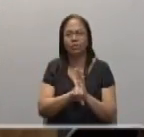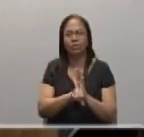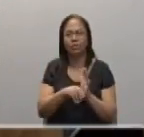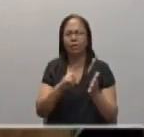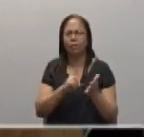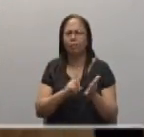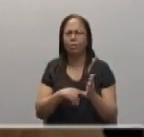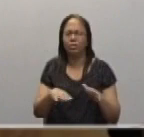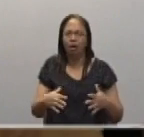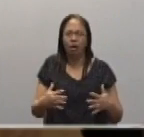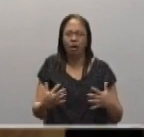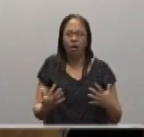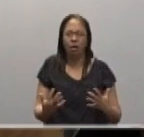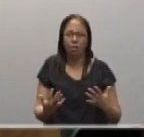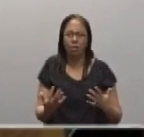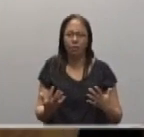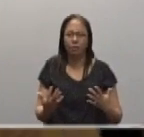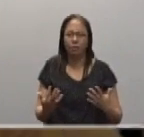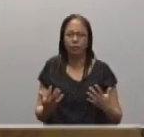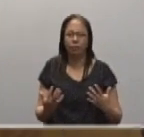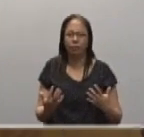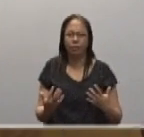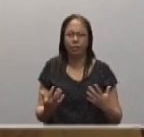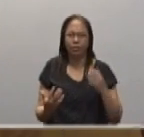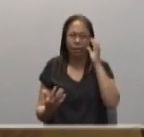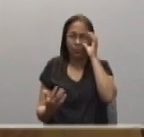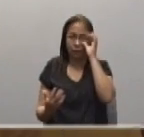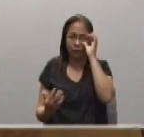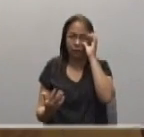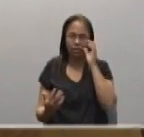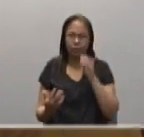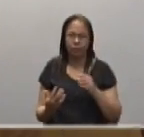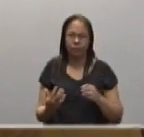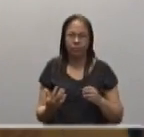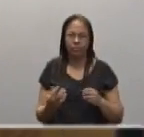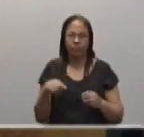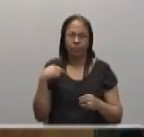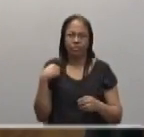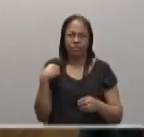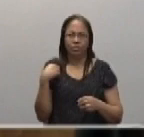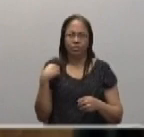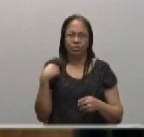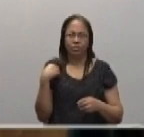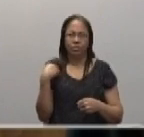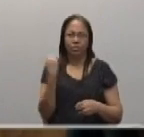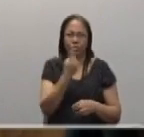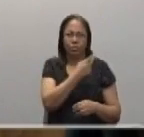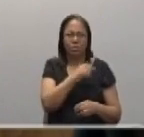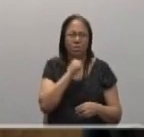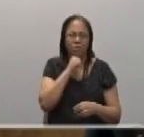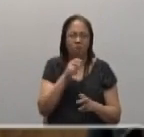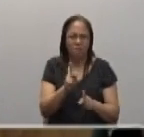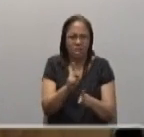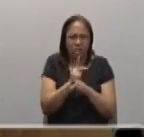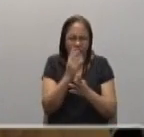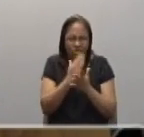not in a way that we keep something for ourselves and we put something